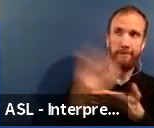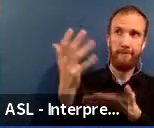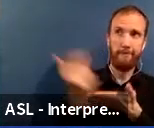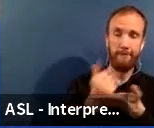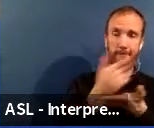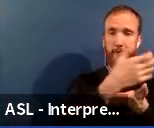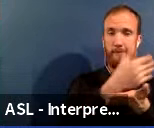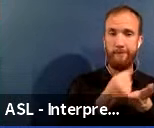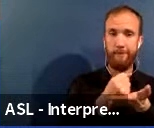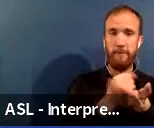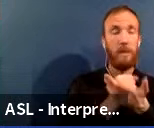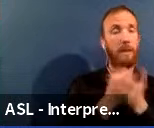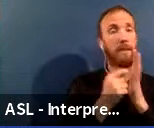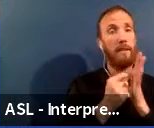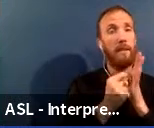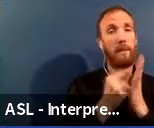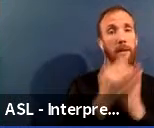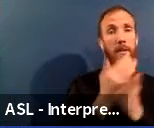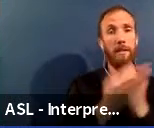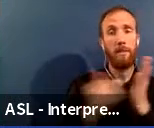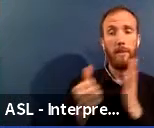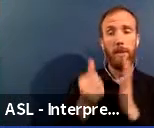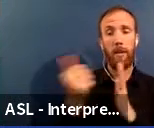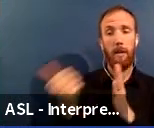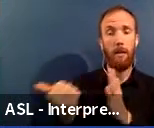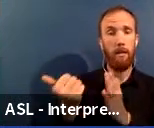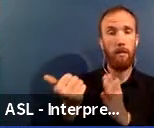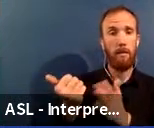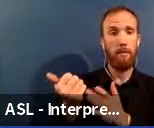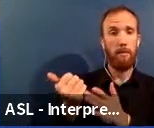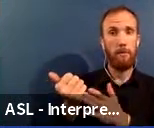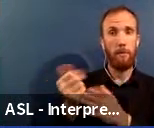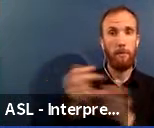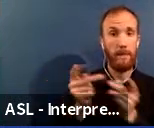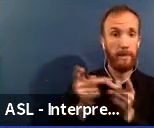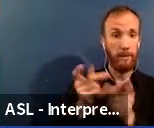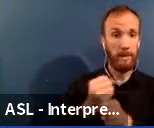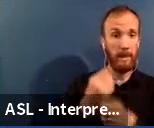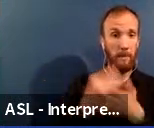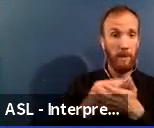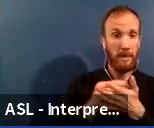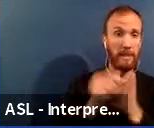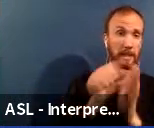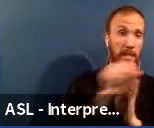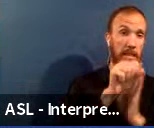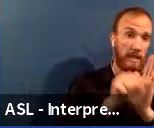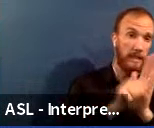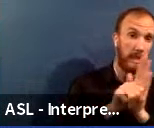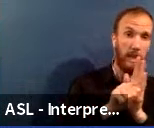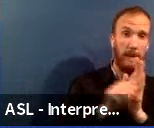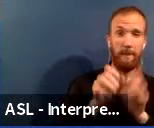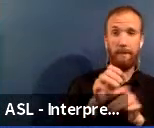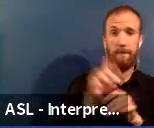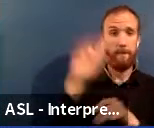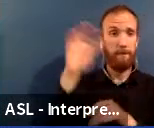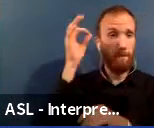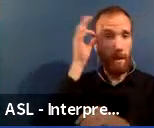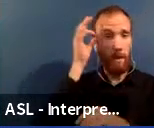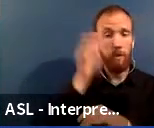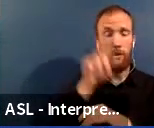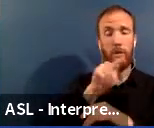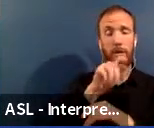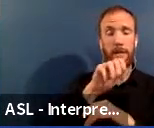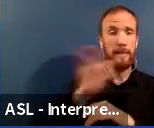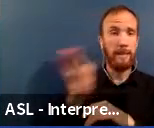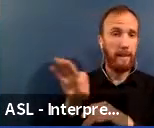you know, for example, some of the others sources we've pursued include state, federal, local TIF funding. Uh, we've partnered with other city